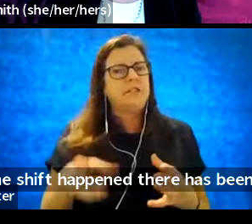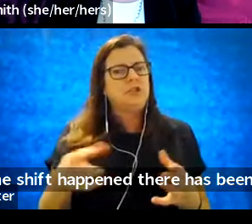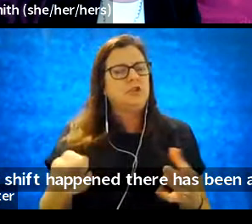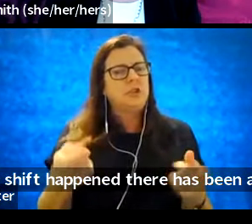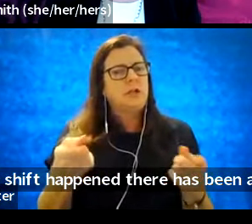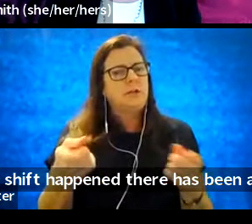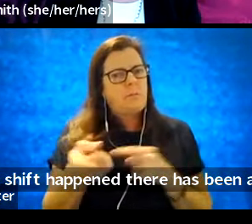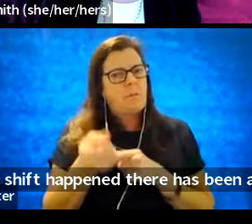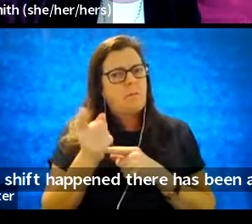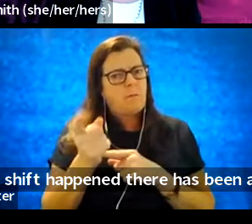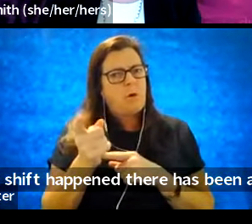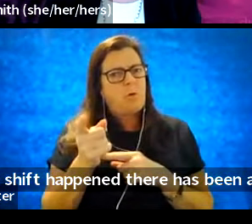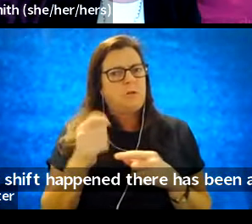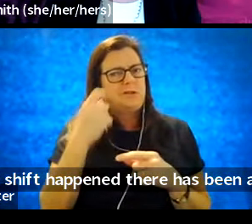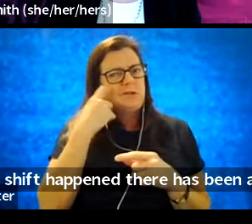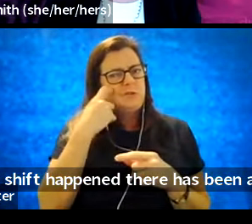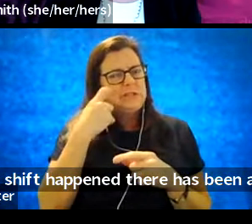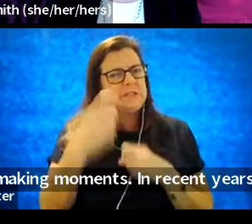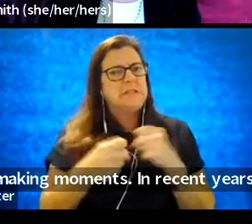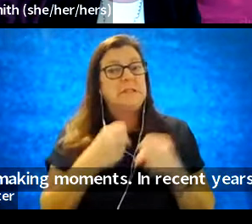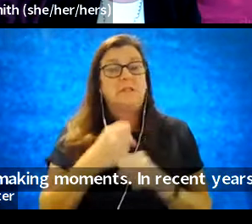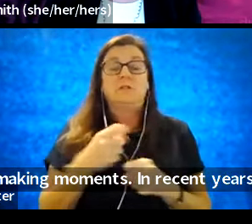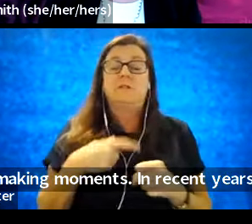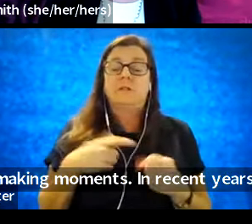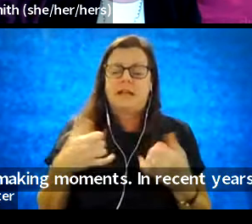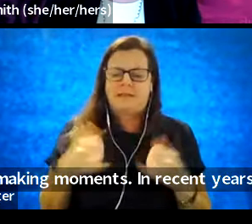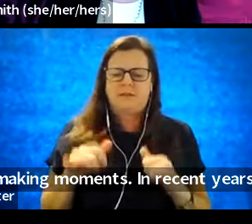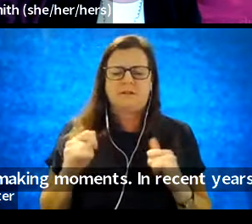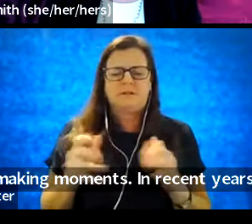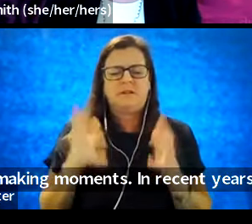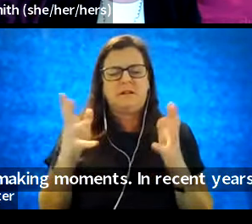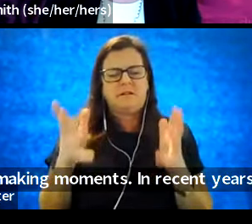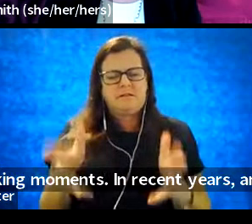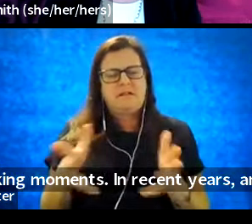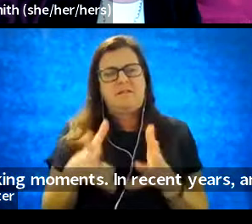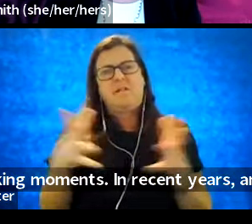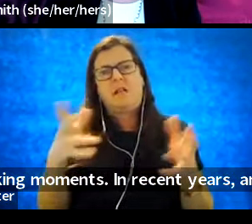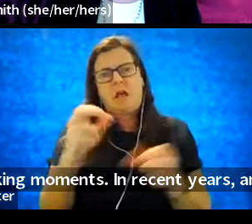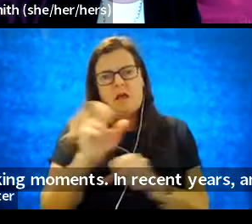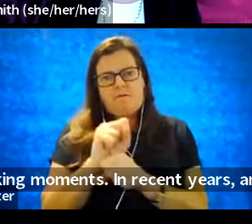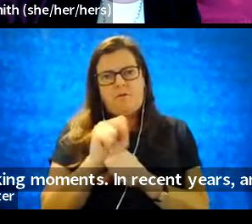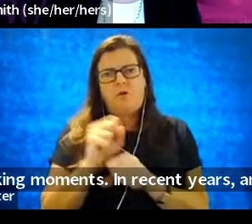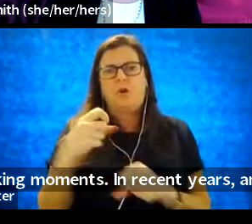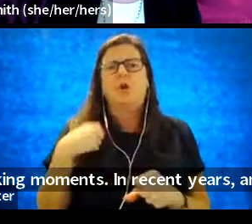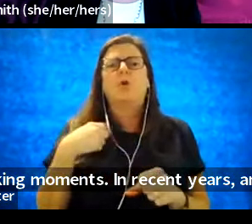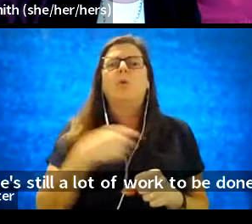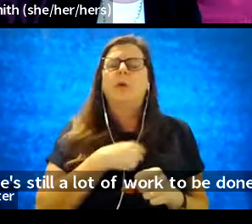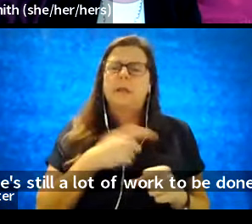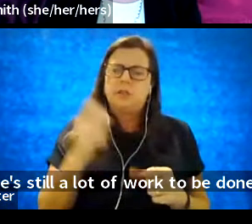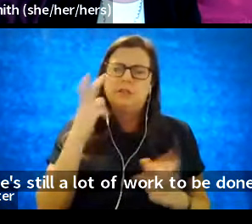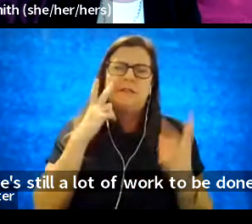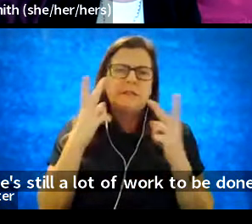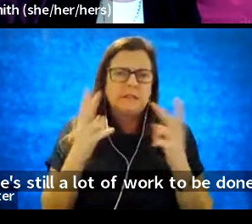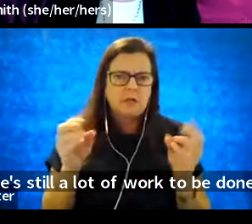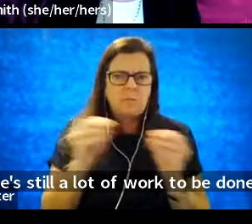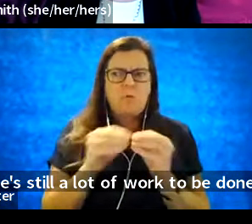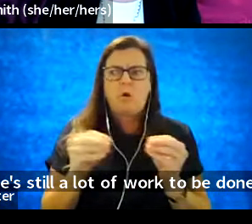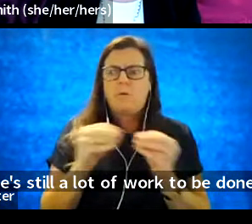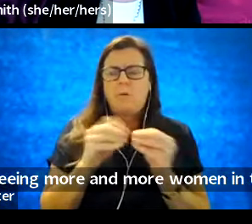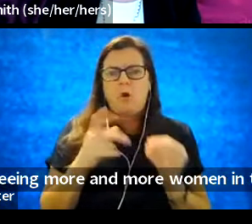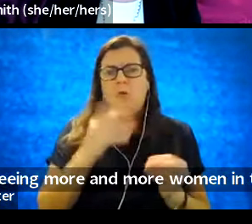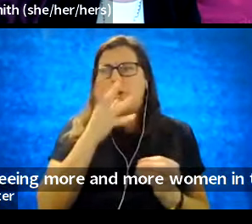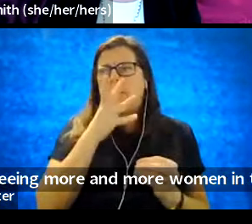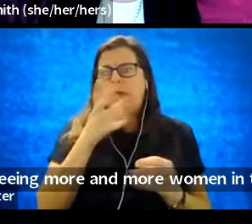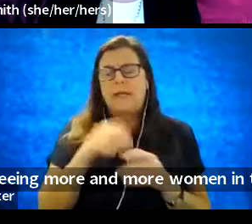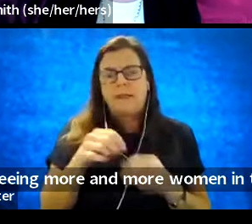moments in recent years. And while there is still a lot of work to be done, we are seeing more and more women in those meeting